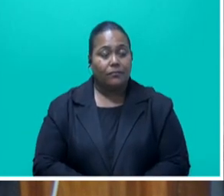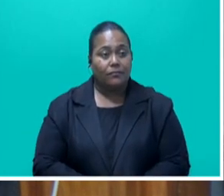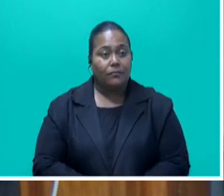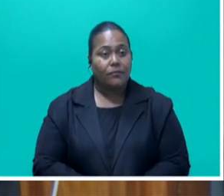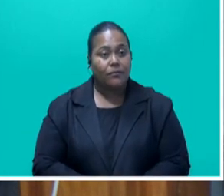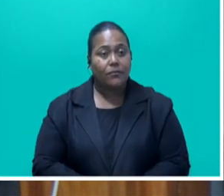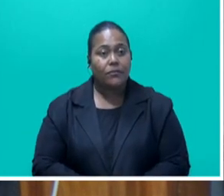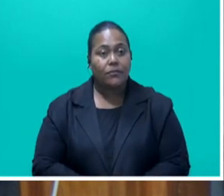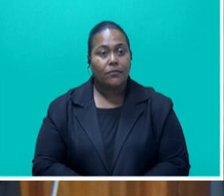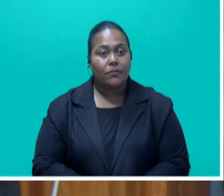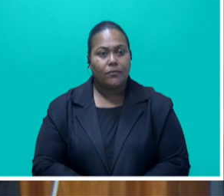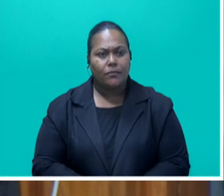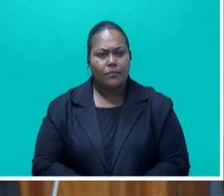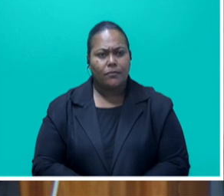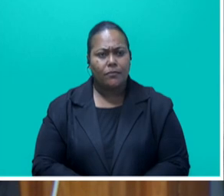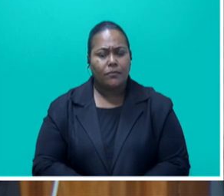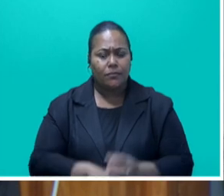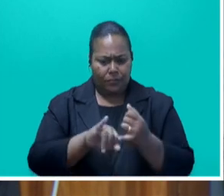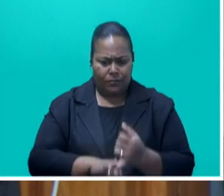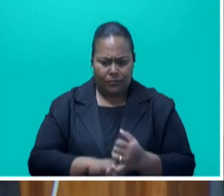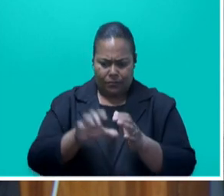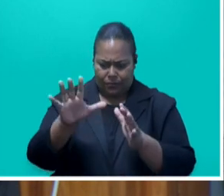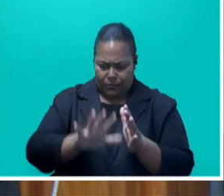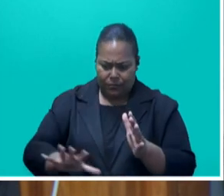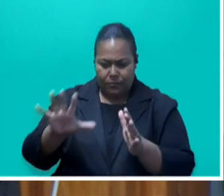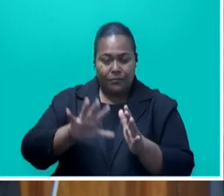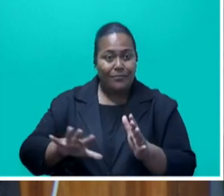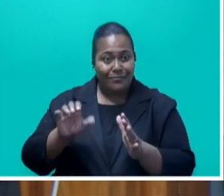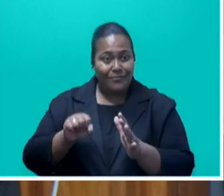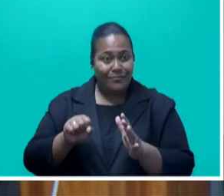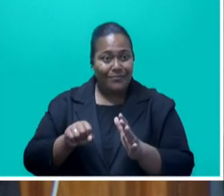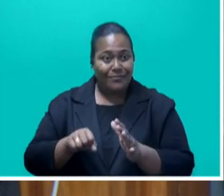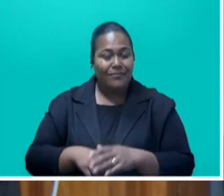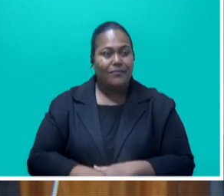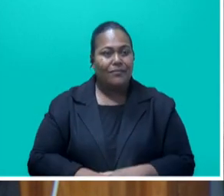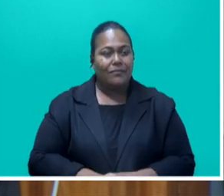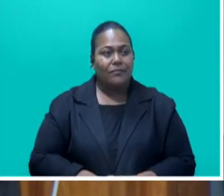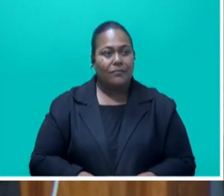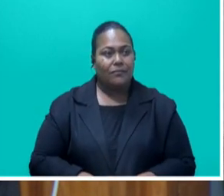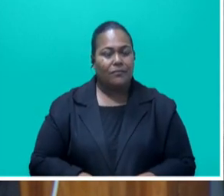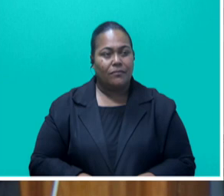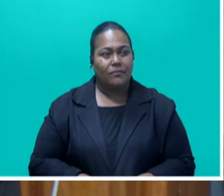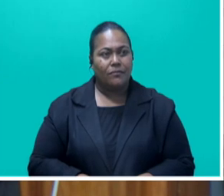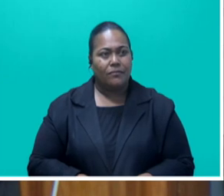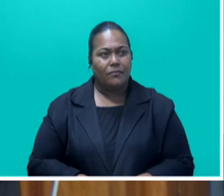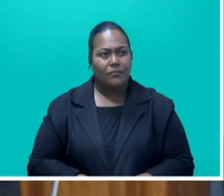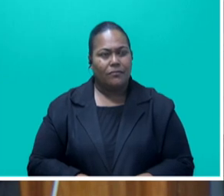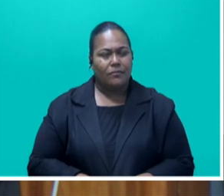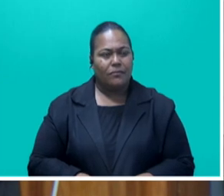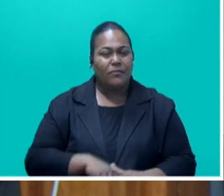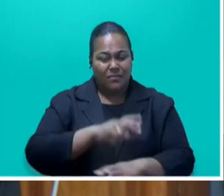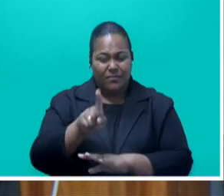in the south, the whole of the southern hemisphere is, you know, looking up to, perhaps worried